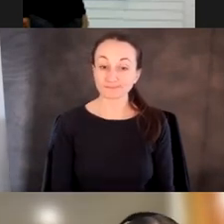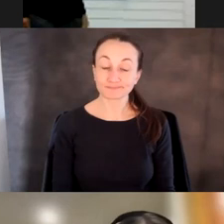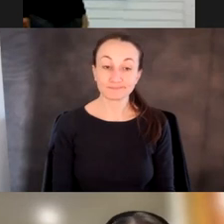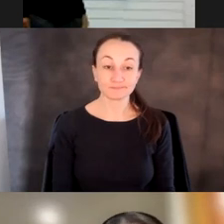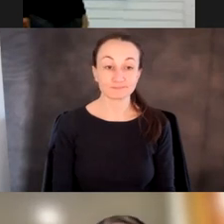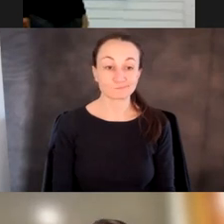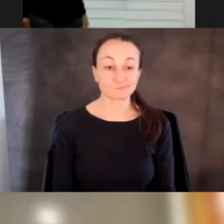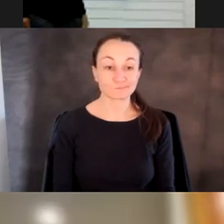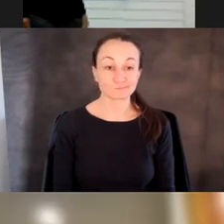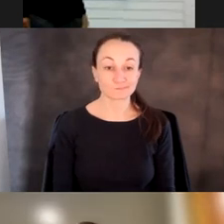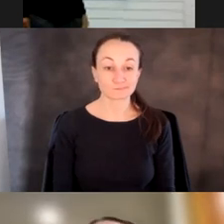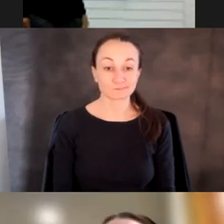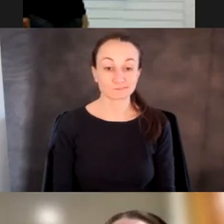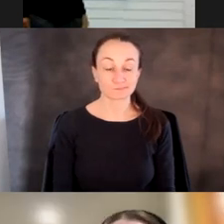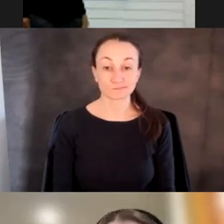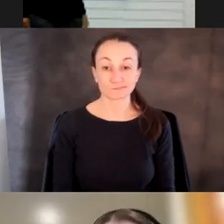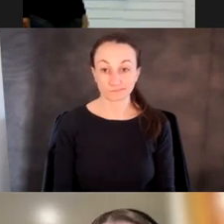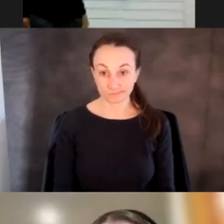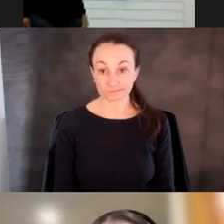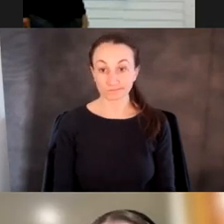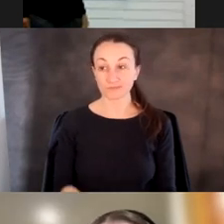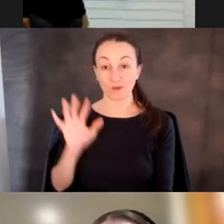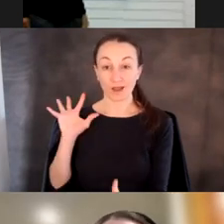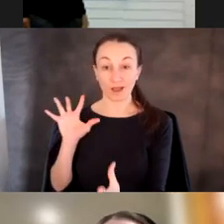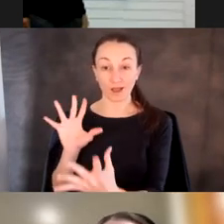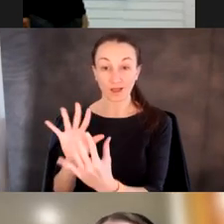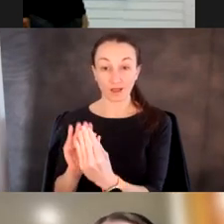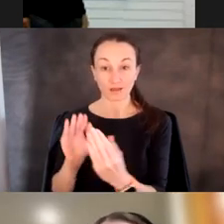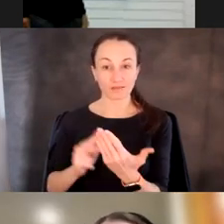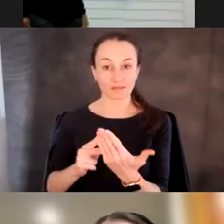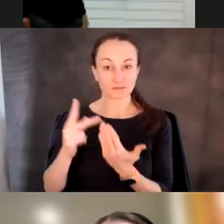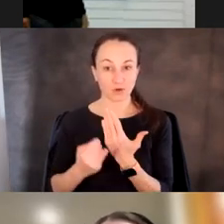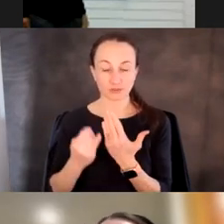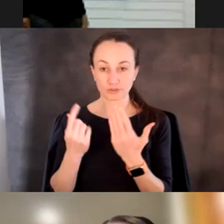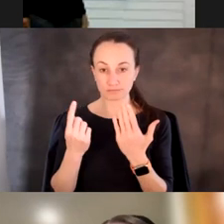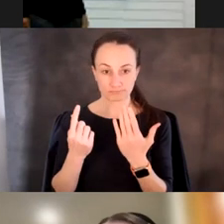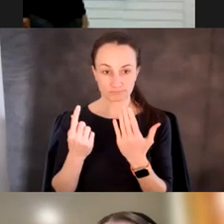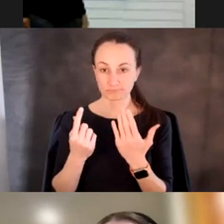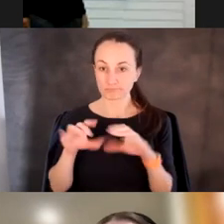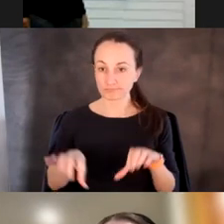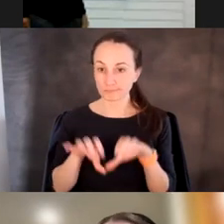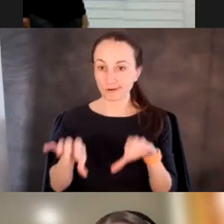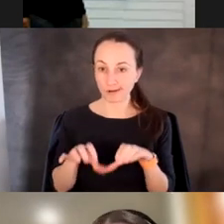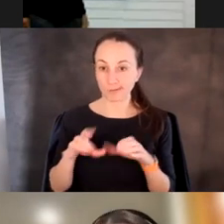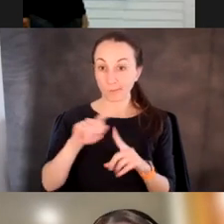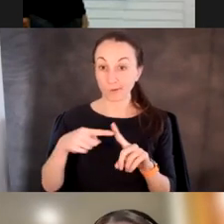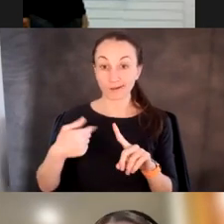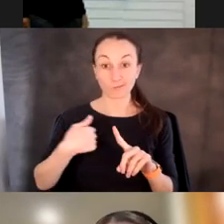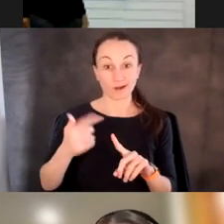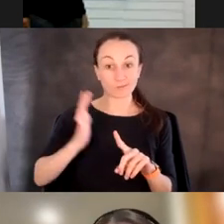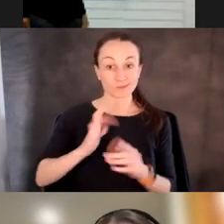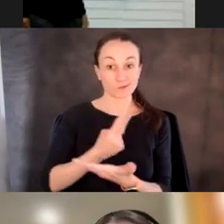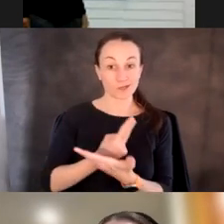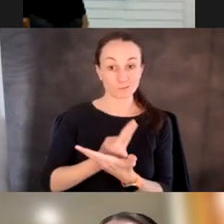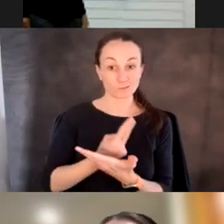Um, so altogether this, uh, this project was done, uh, while I was in grad school in Kevin Esvelt's lab